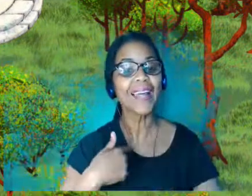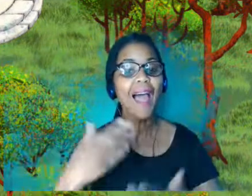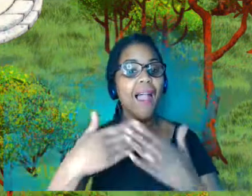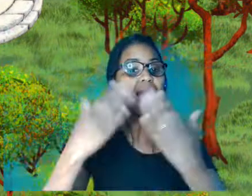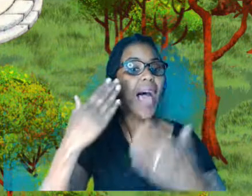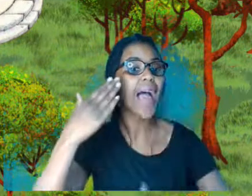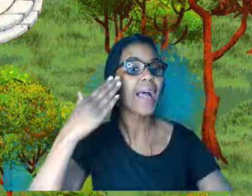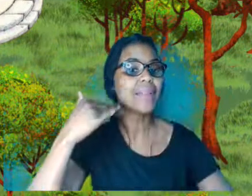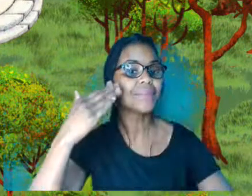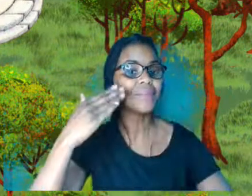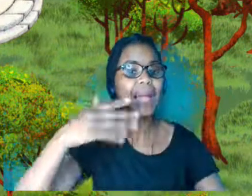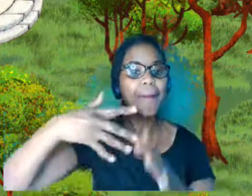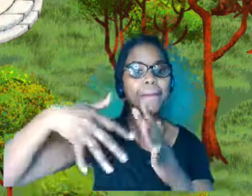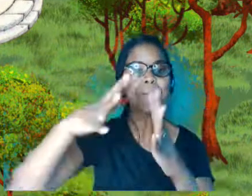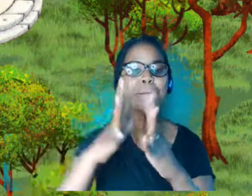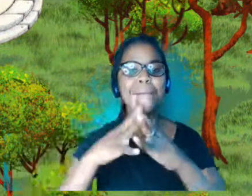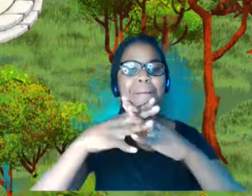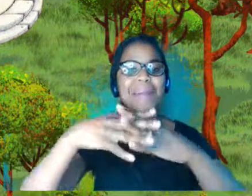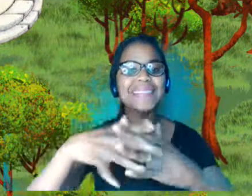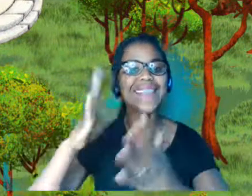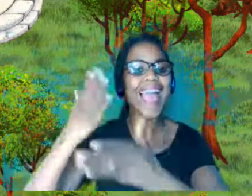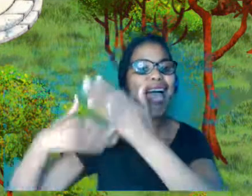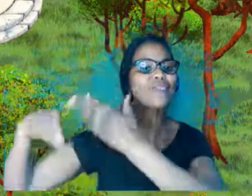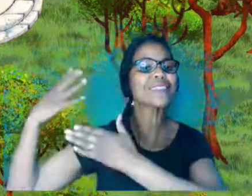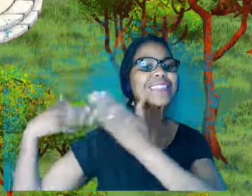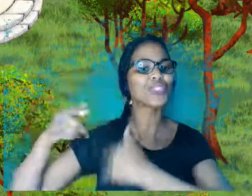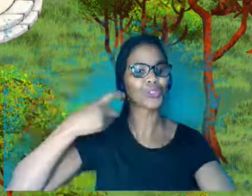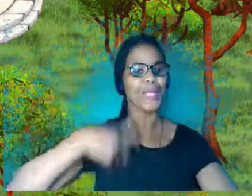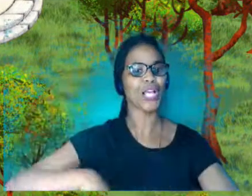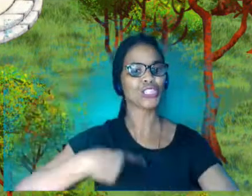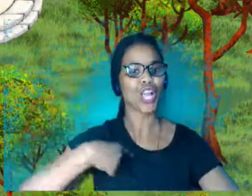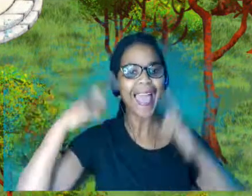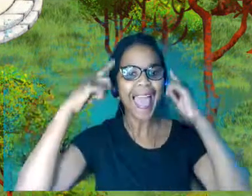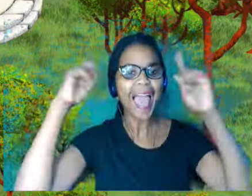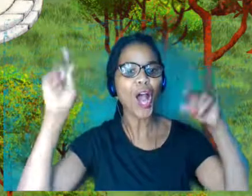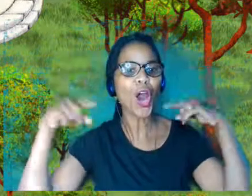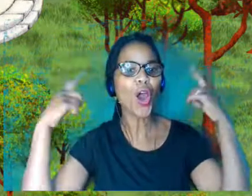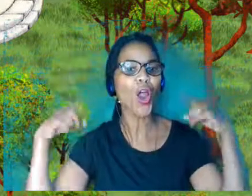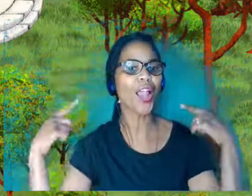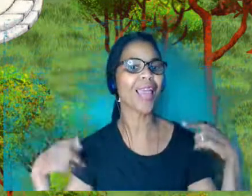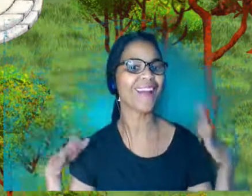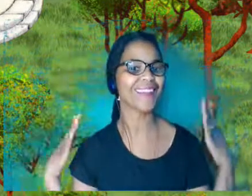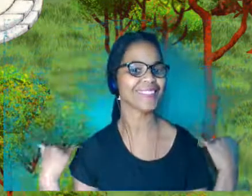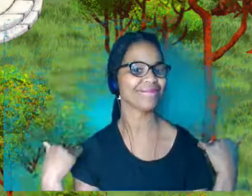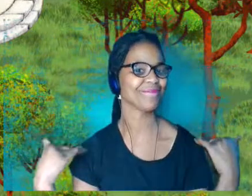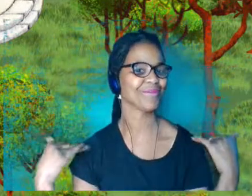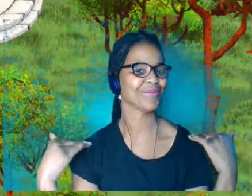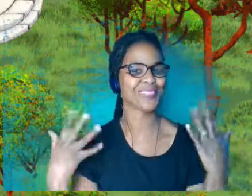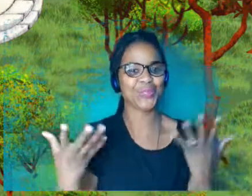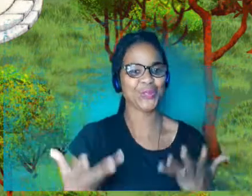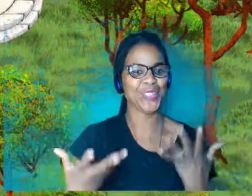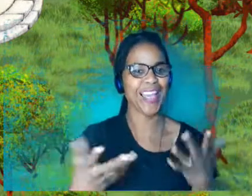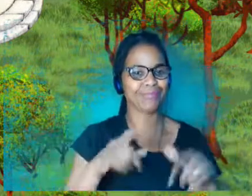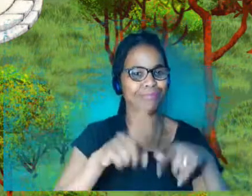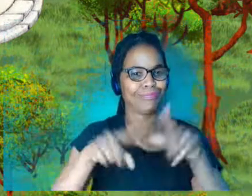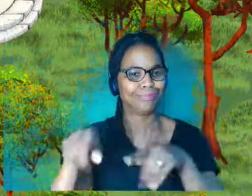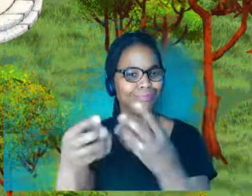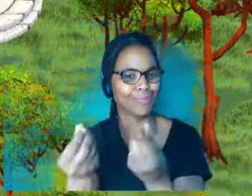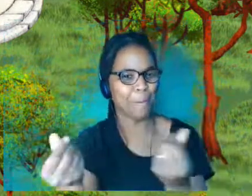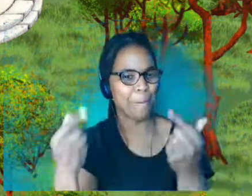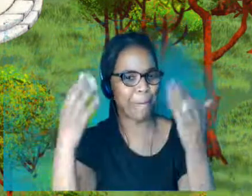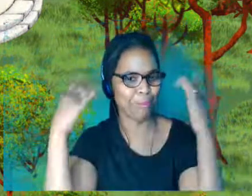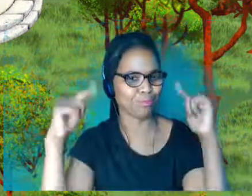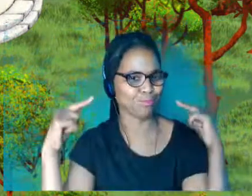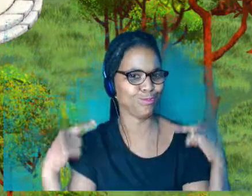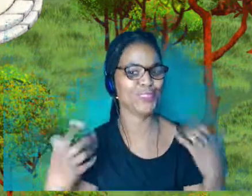person with my hair, which is curly and brown shoulder length down today. I am joining you live from my